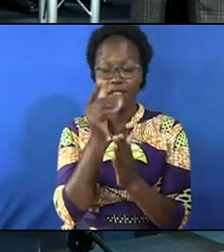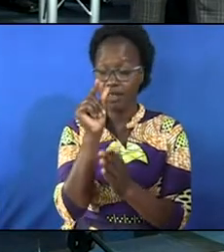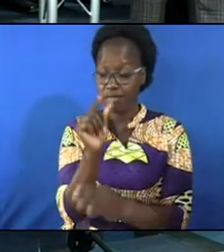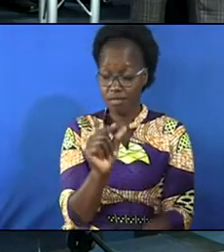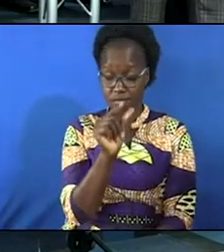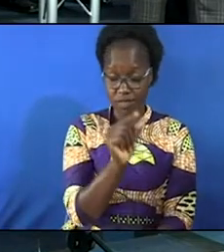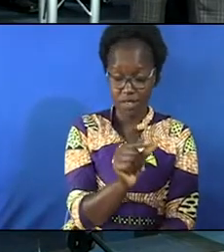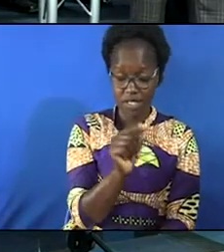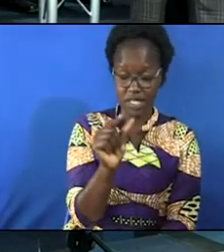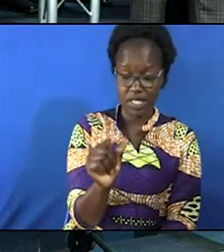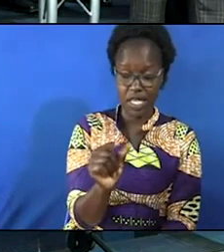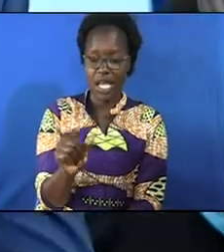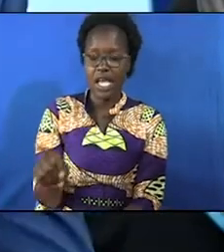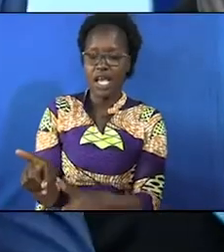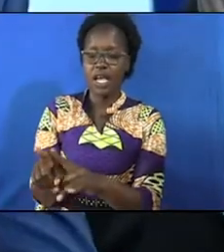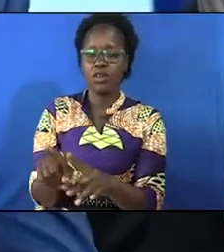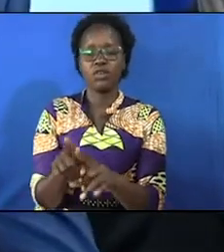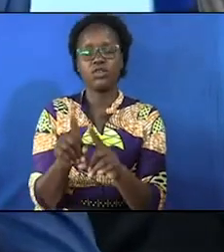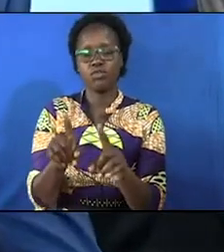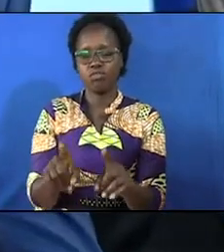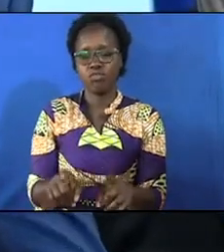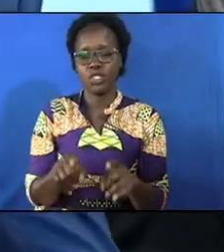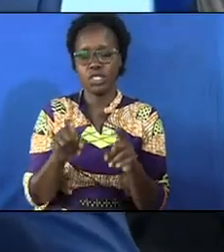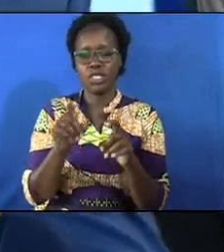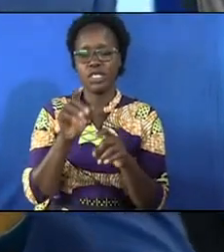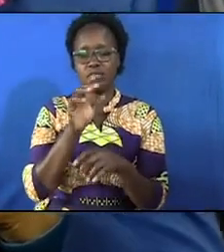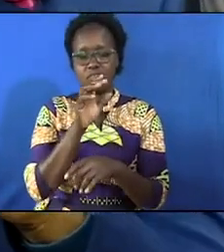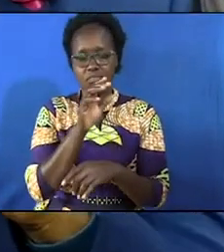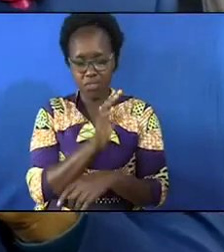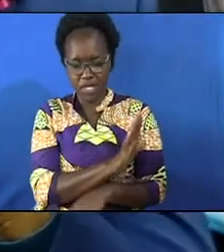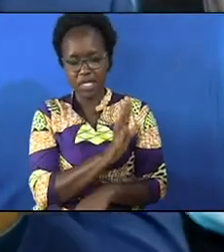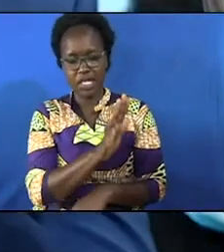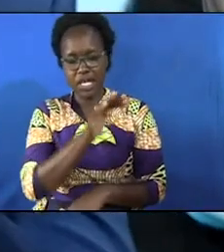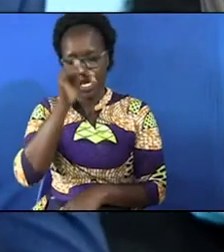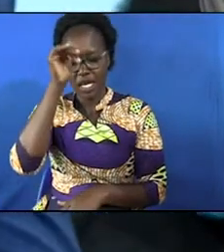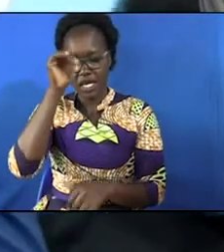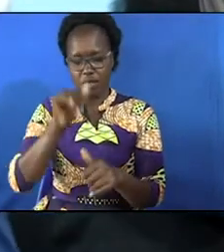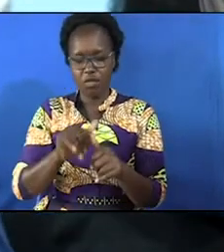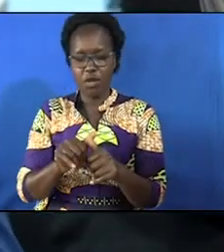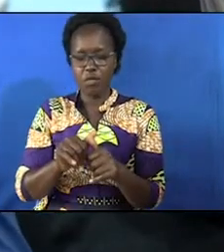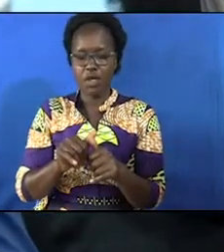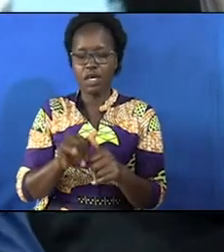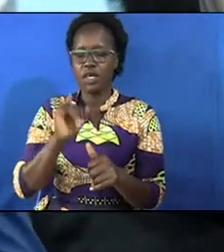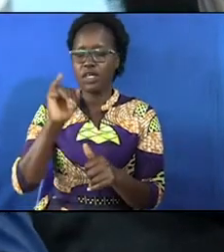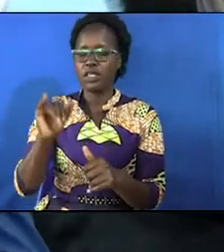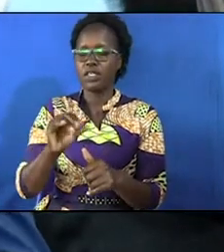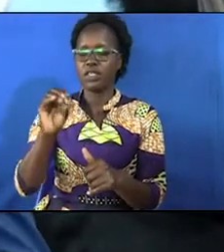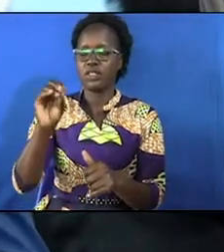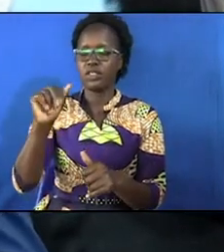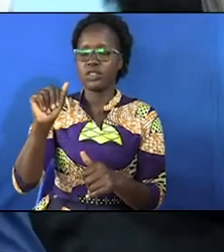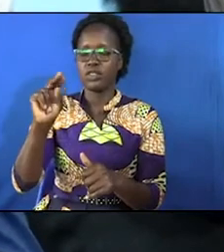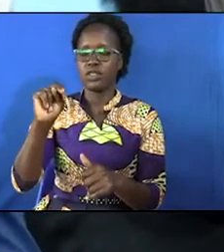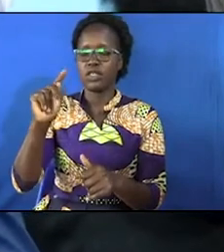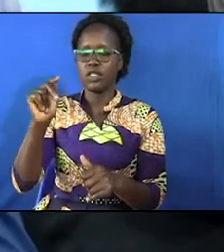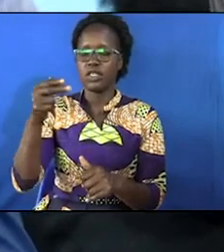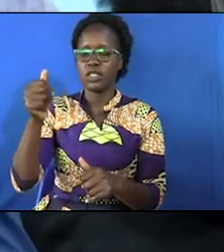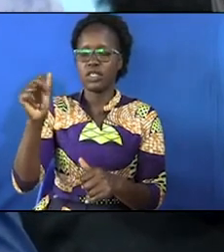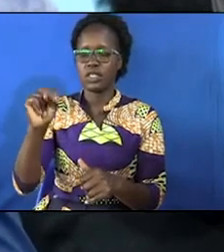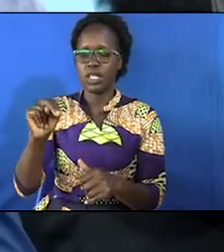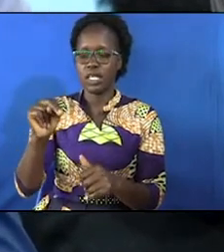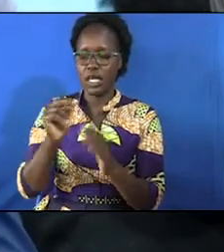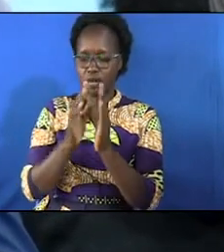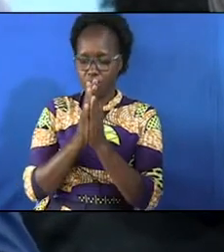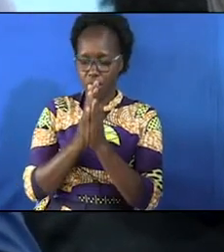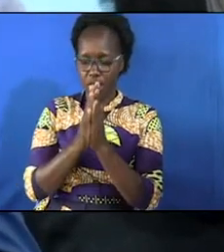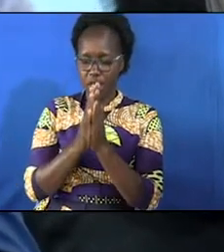each one of them according to their needs i just remember jonathan who's not feeling well i pray that you be